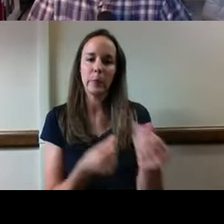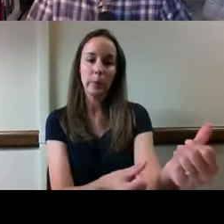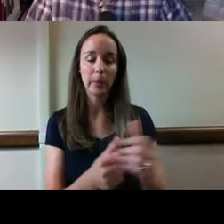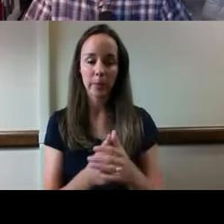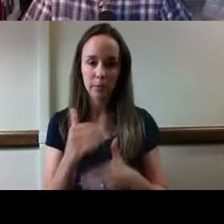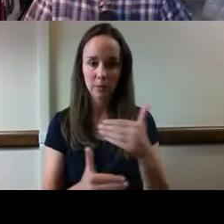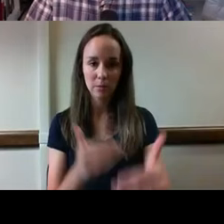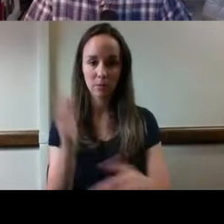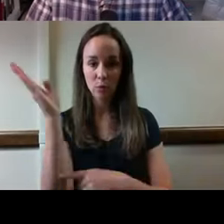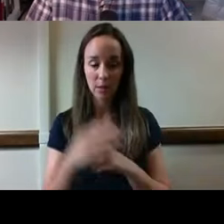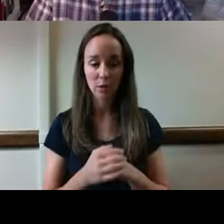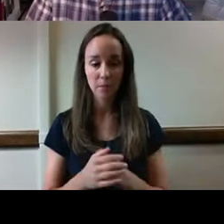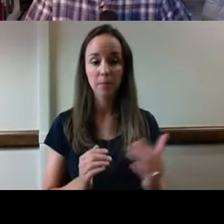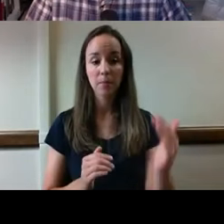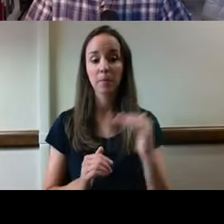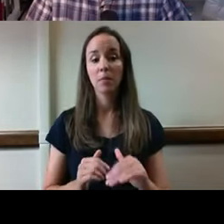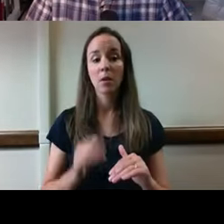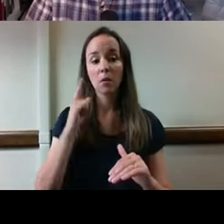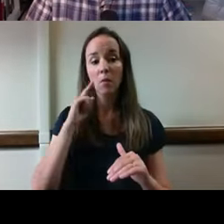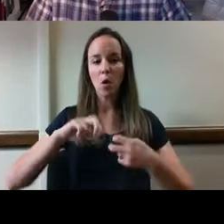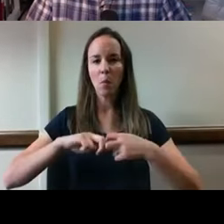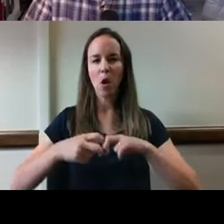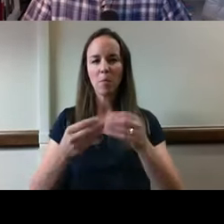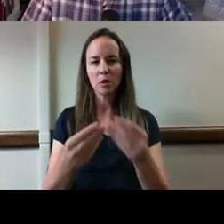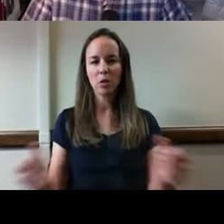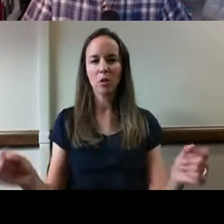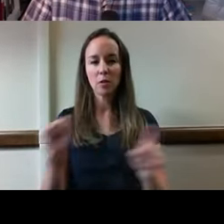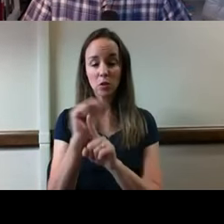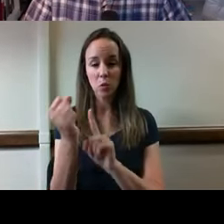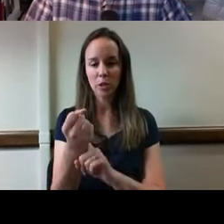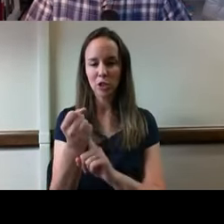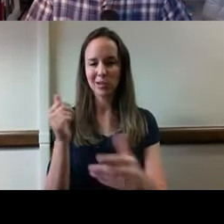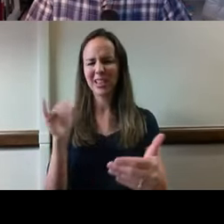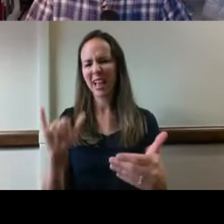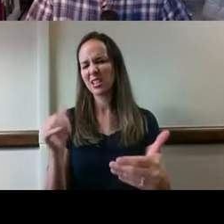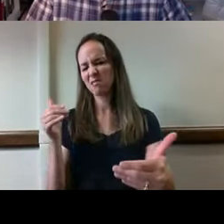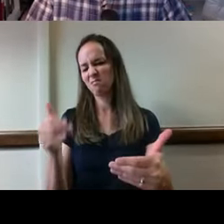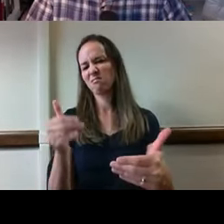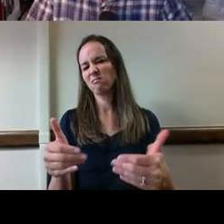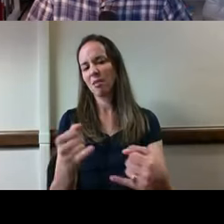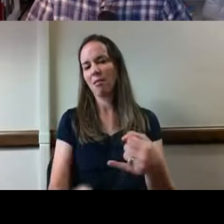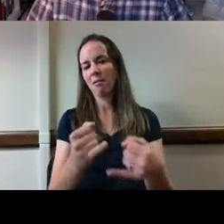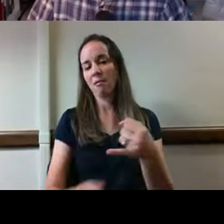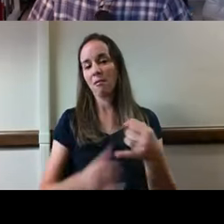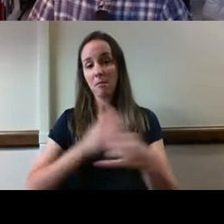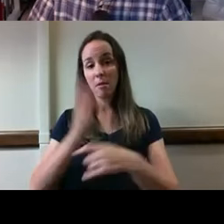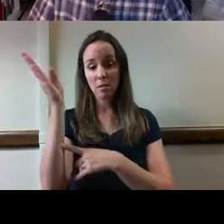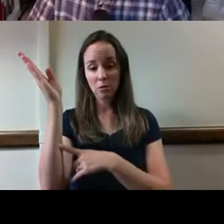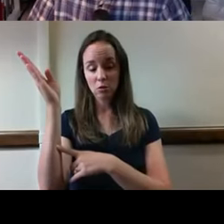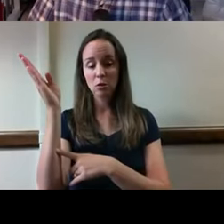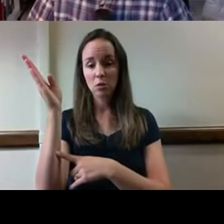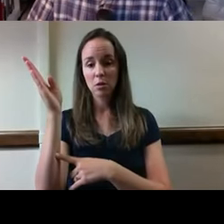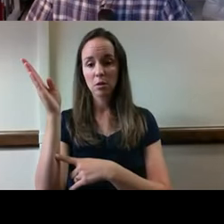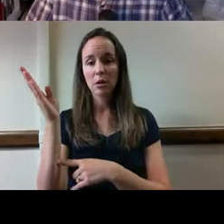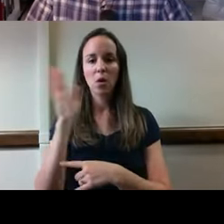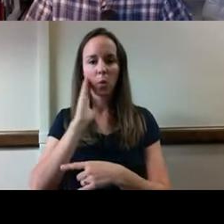And then during the problem solving situation towards the end of this lecture, we'll again